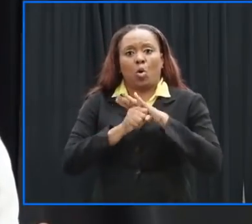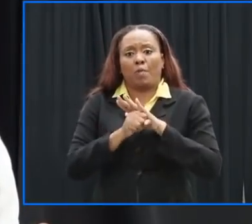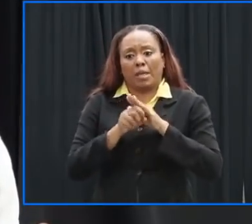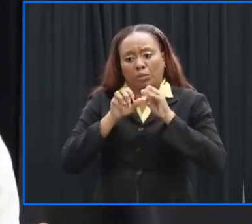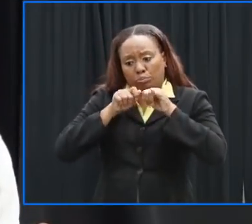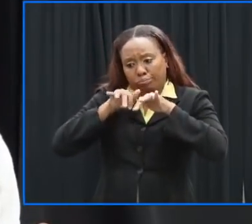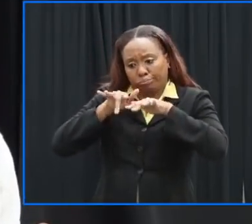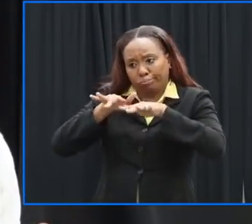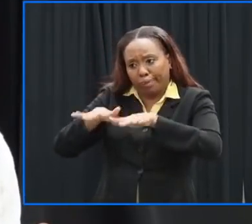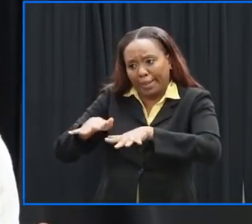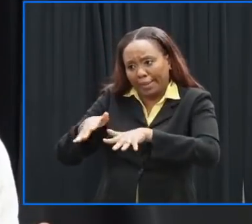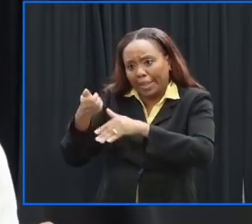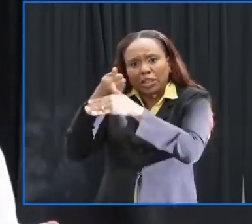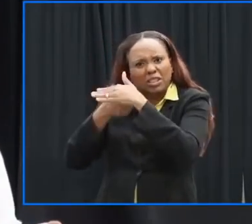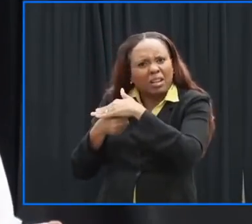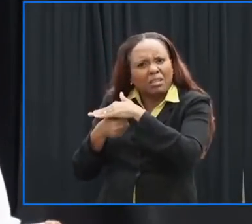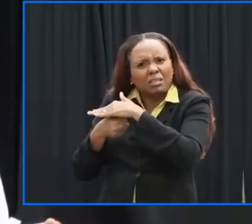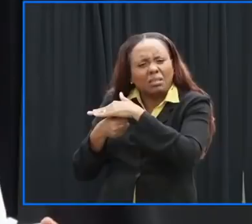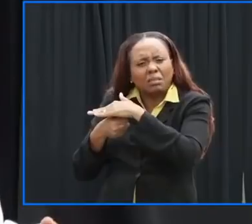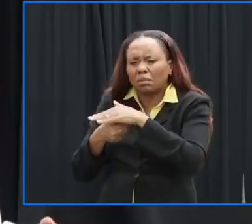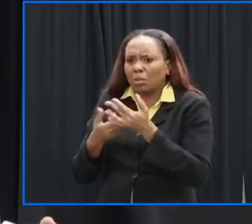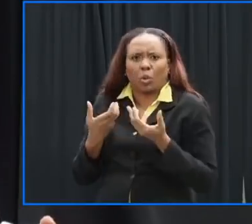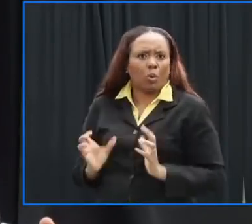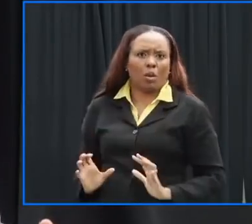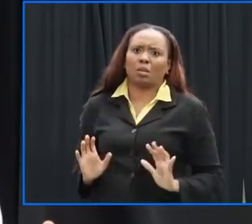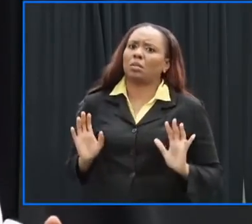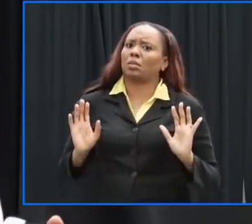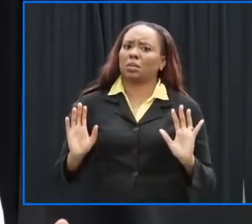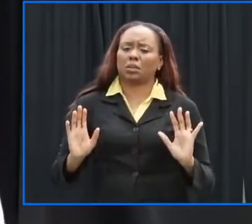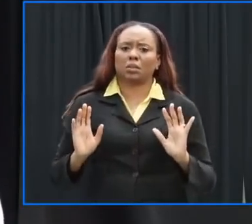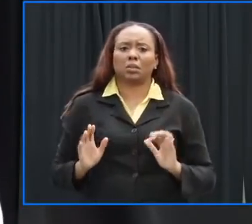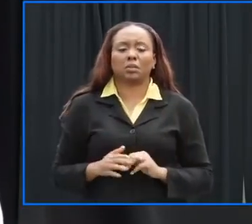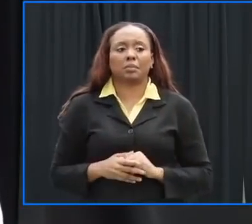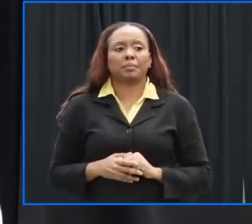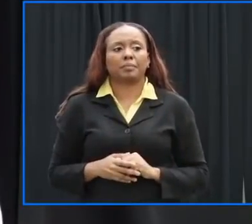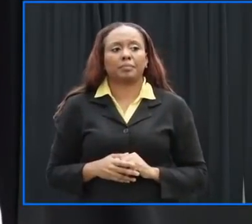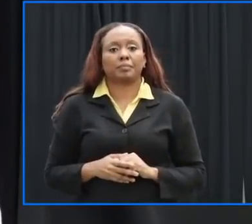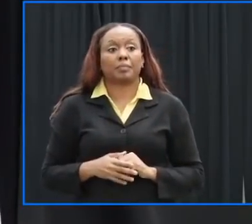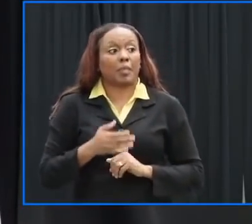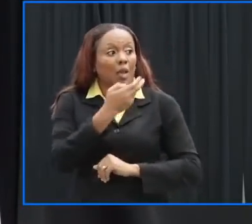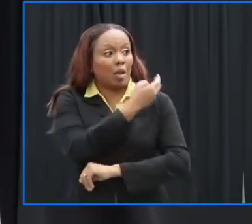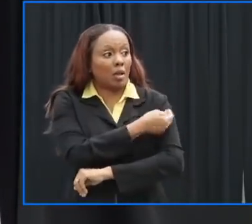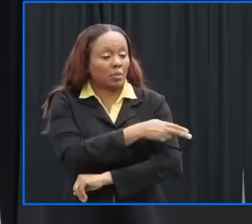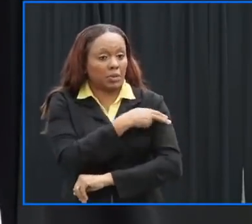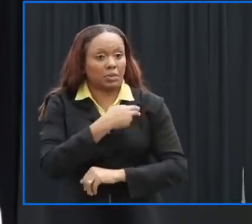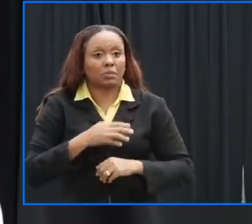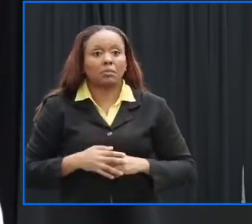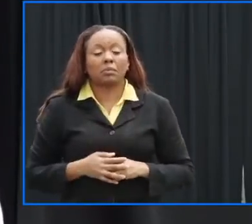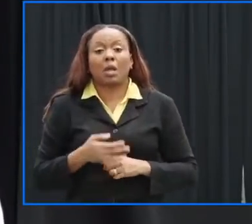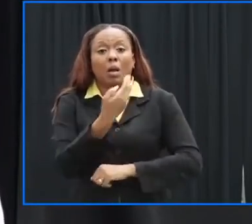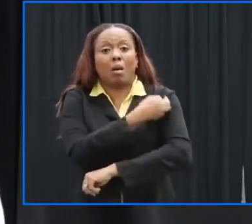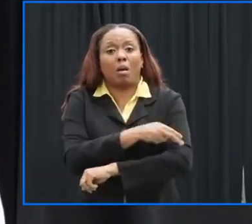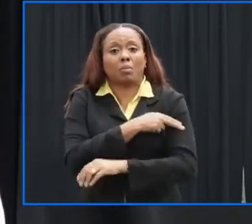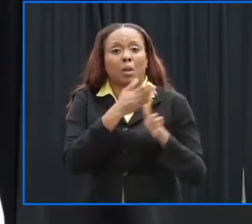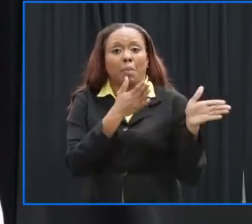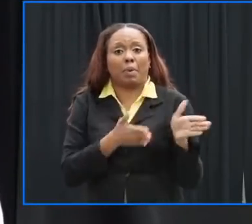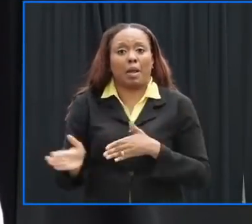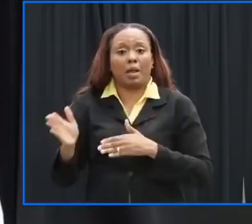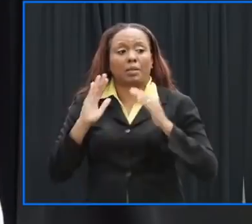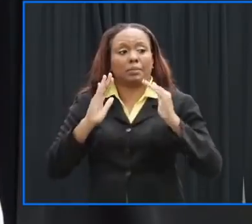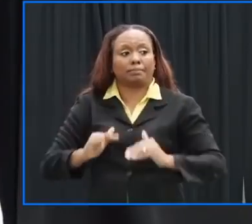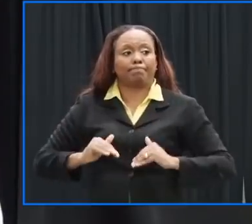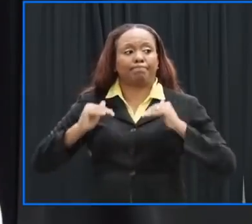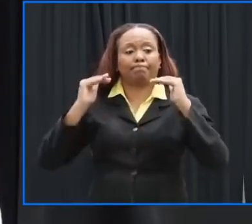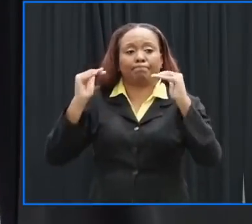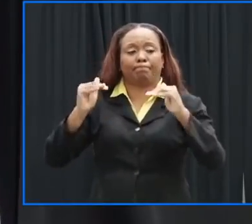um the shelters with respect to the hospital their plans are well advanced the hospital is